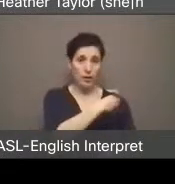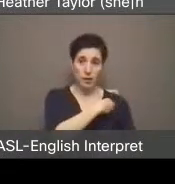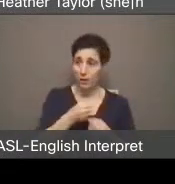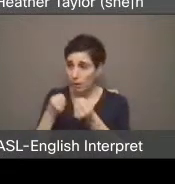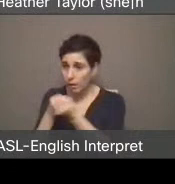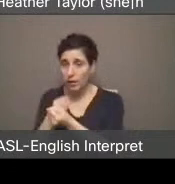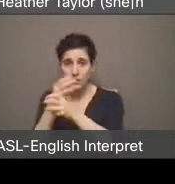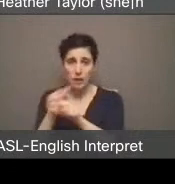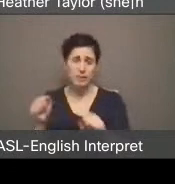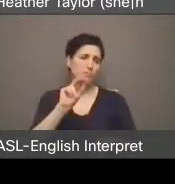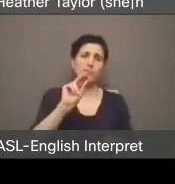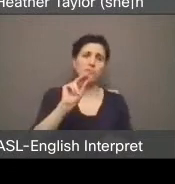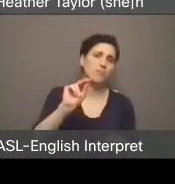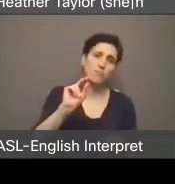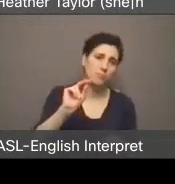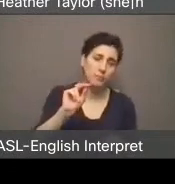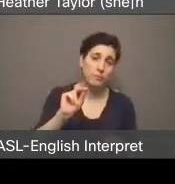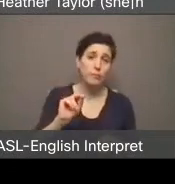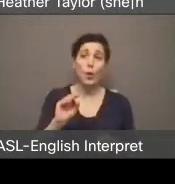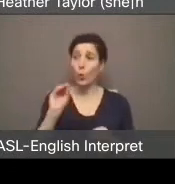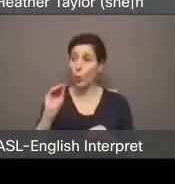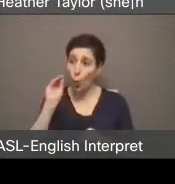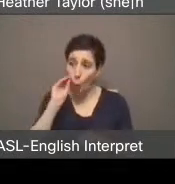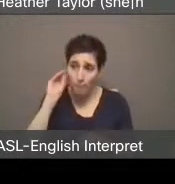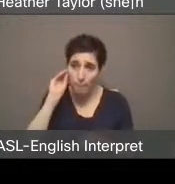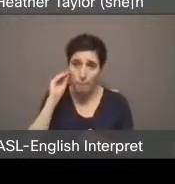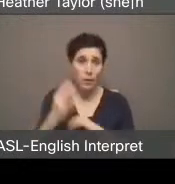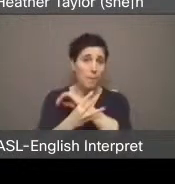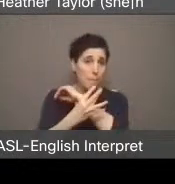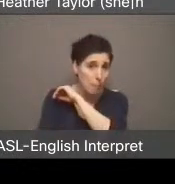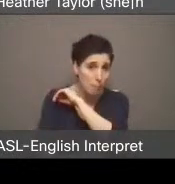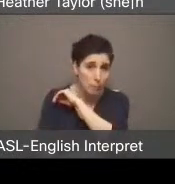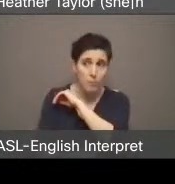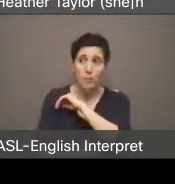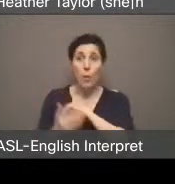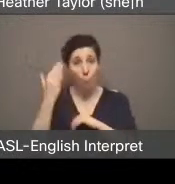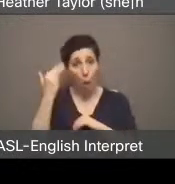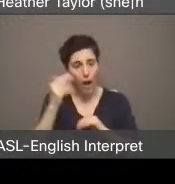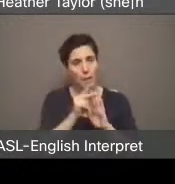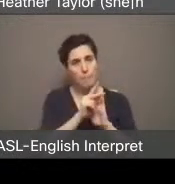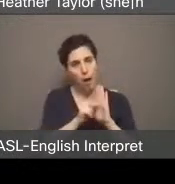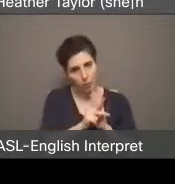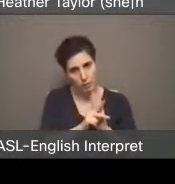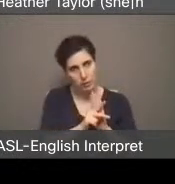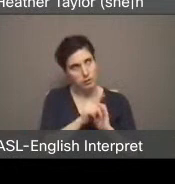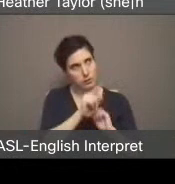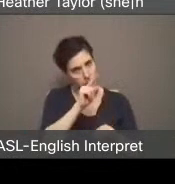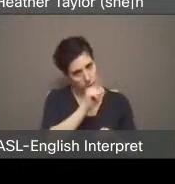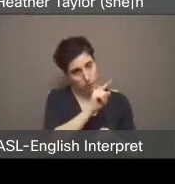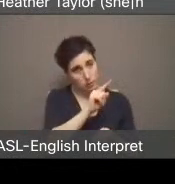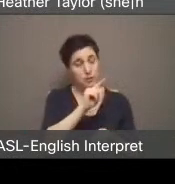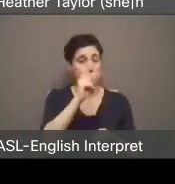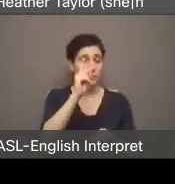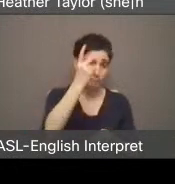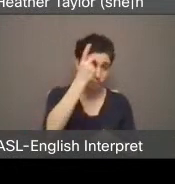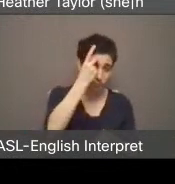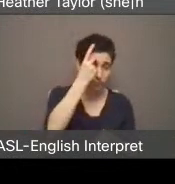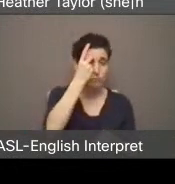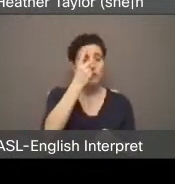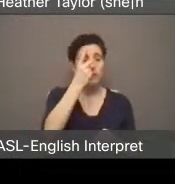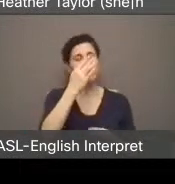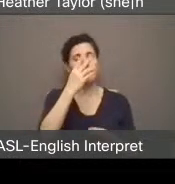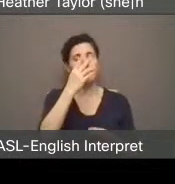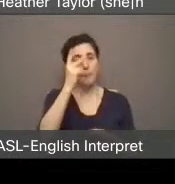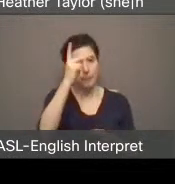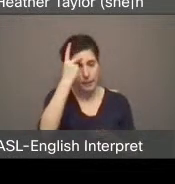public safety. Homelessness and poverty are the result of policy decisions at the federal, provincial, and municipal levels. No one needs